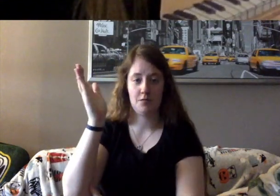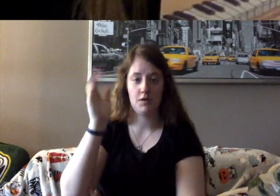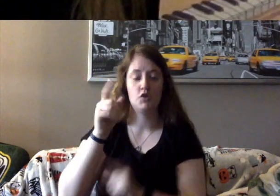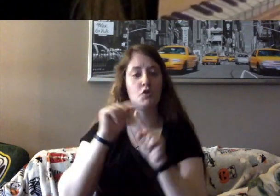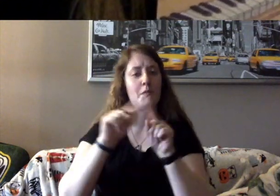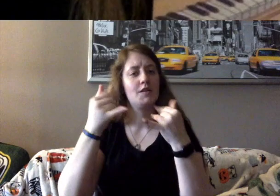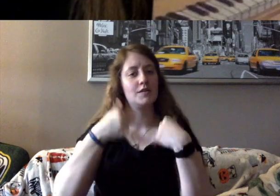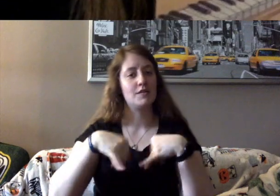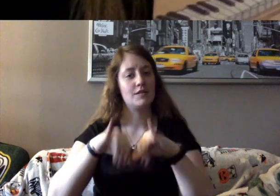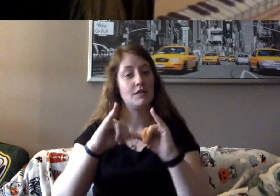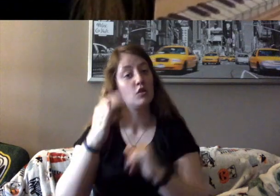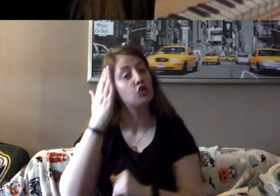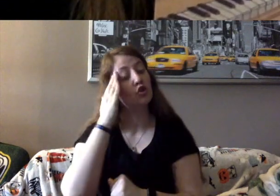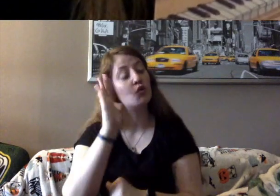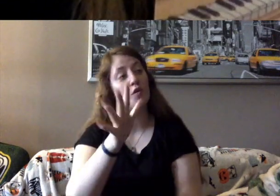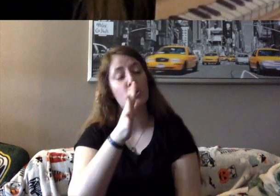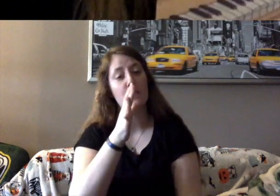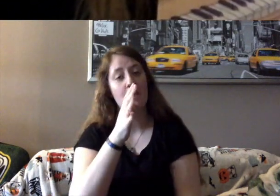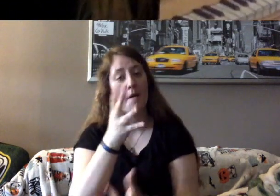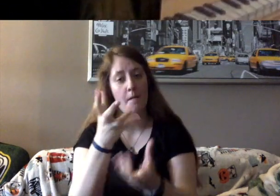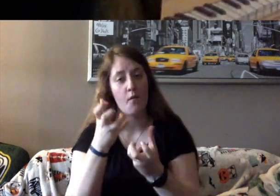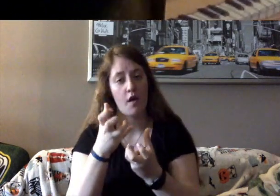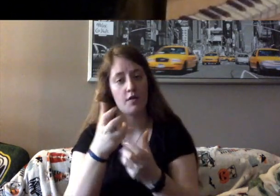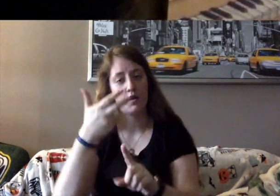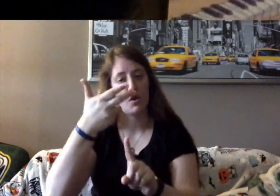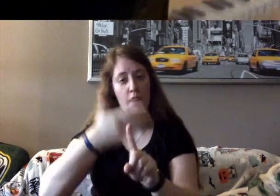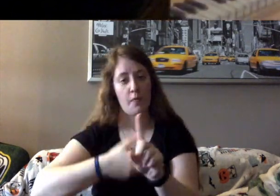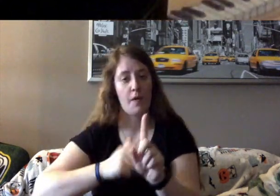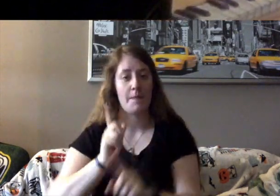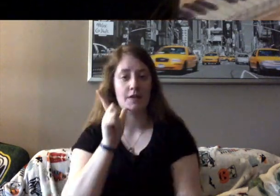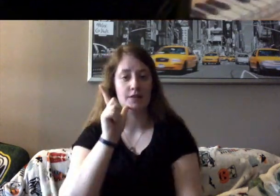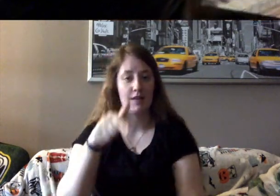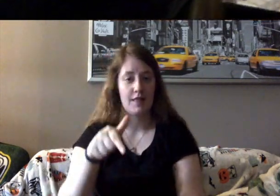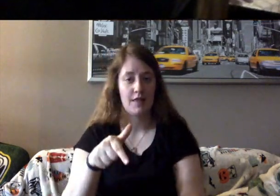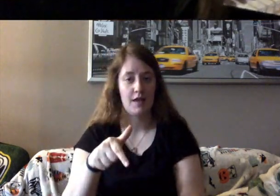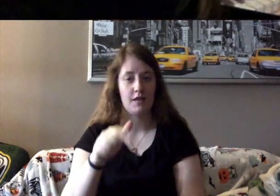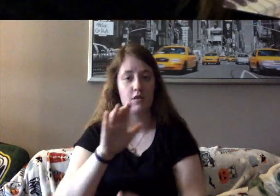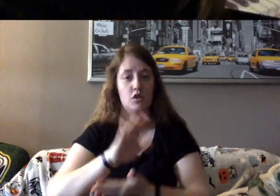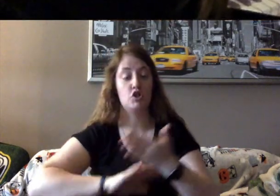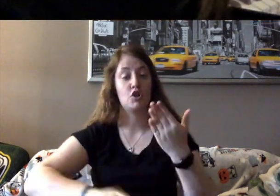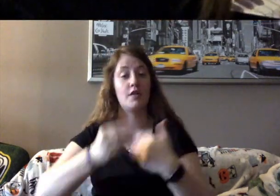wanted. Three months later, she left home to attend college.